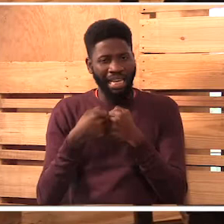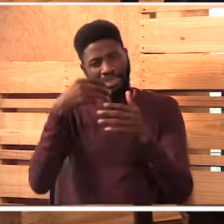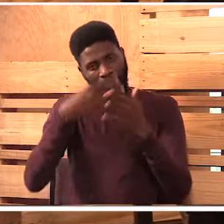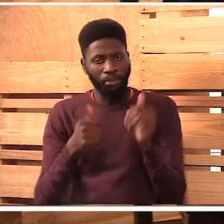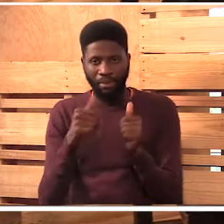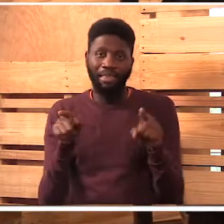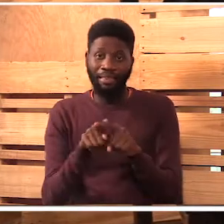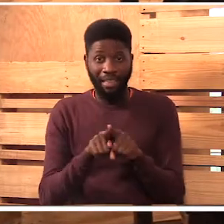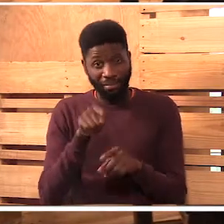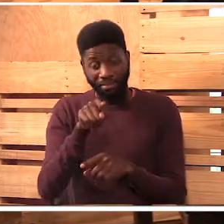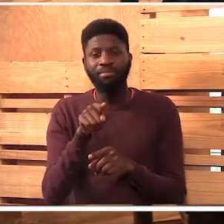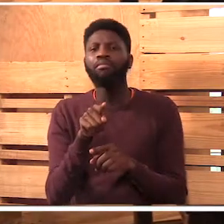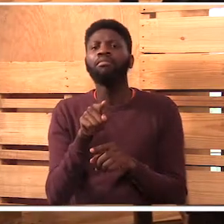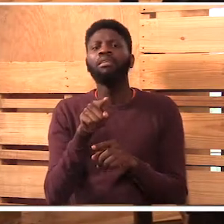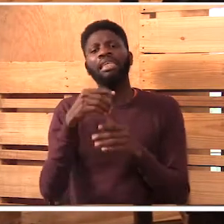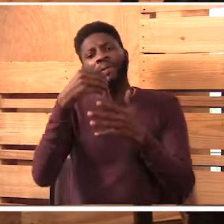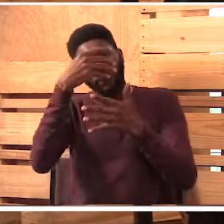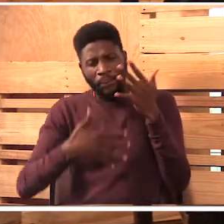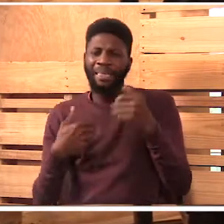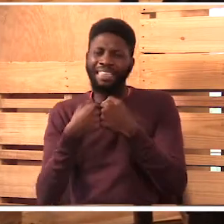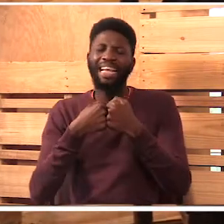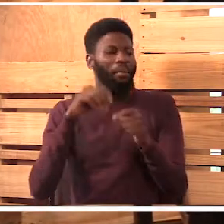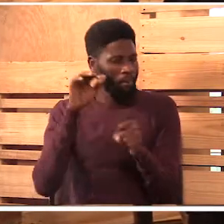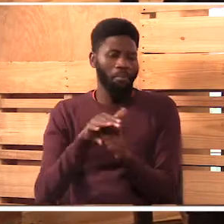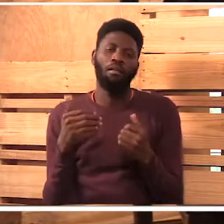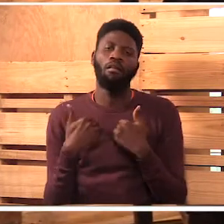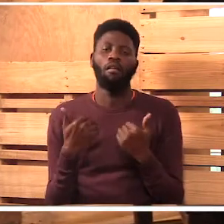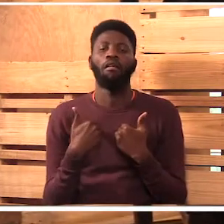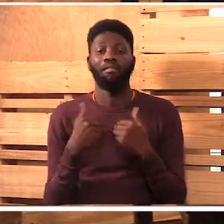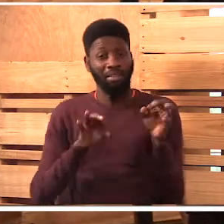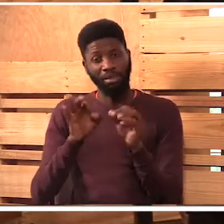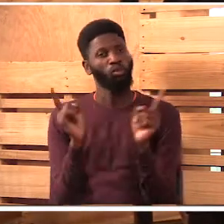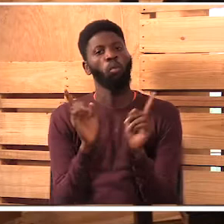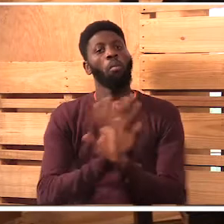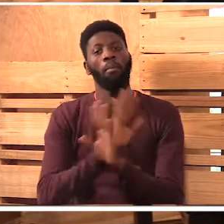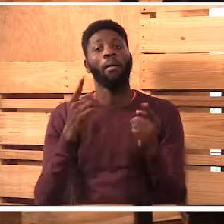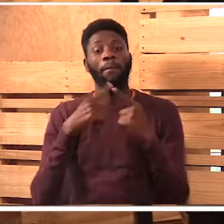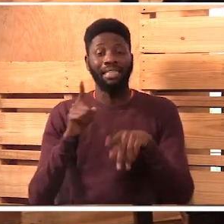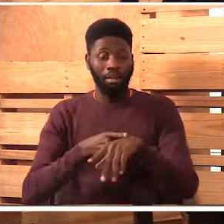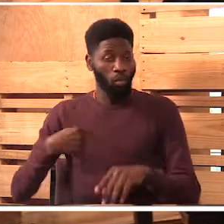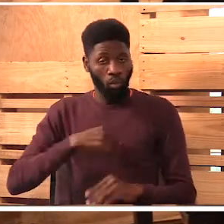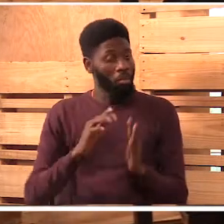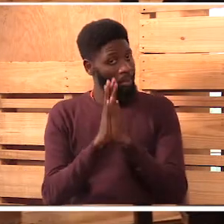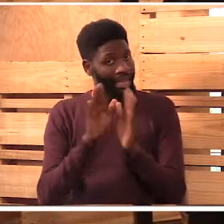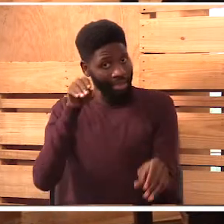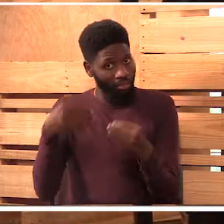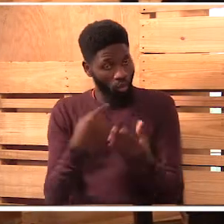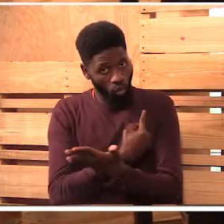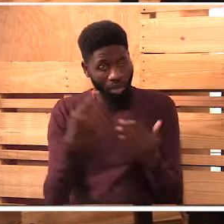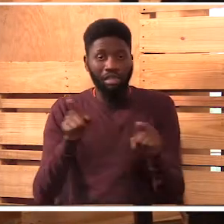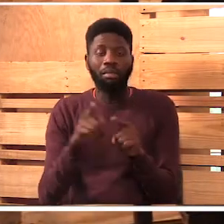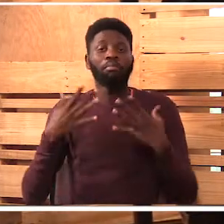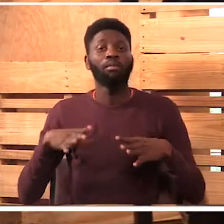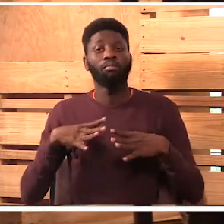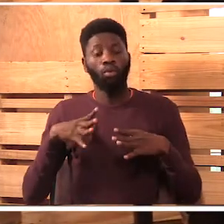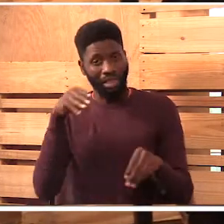very little compared to what they go through. They have so many other challenges. But as we pray for the Disability Week and for people with